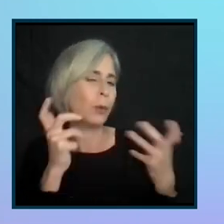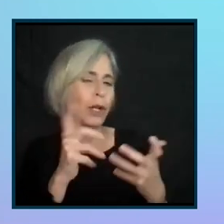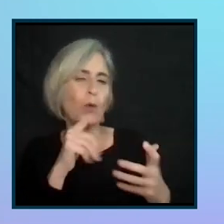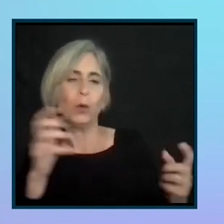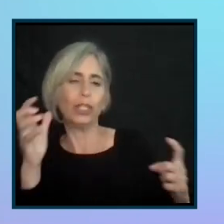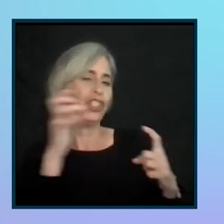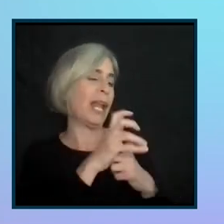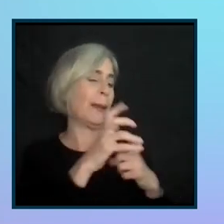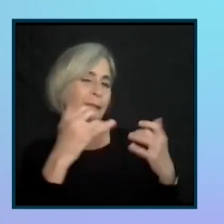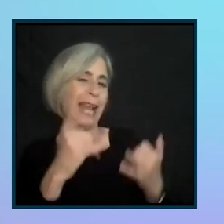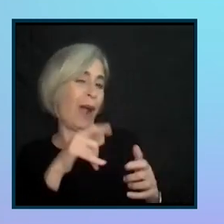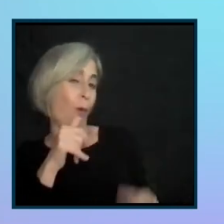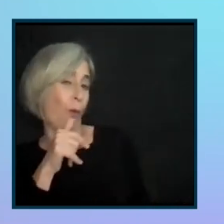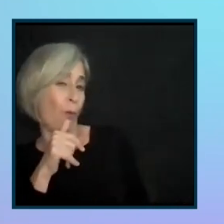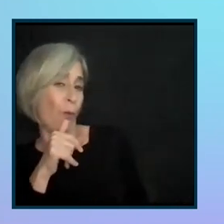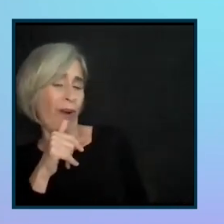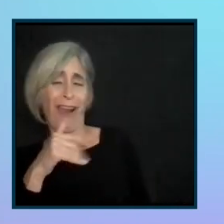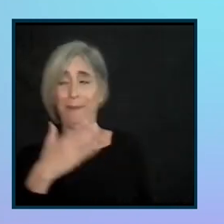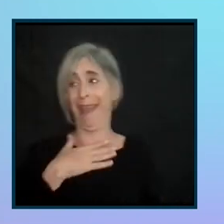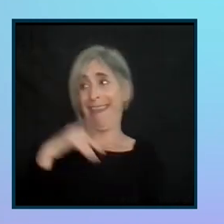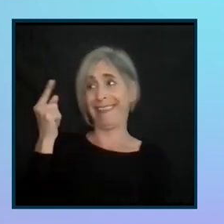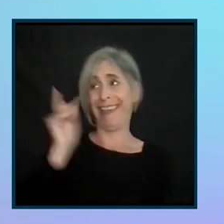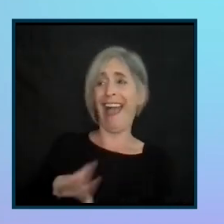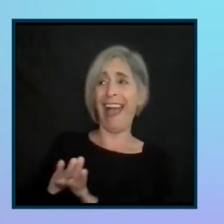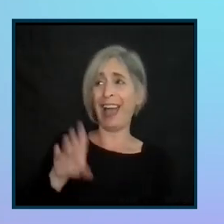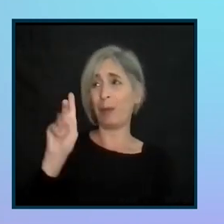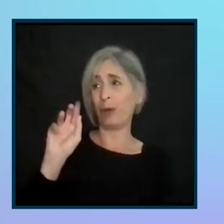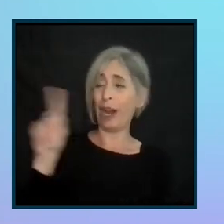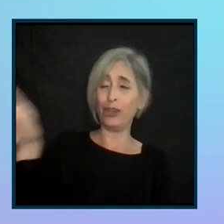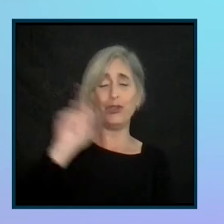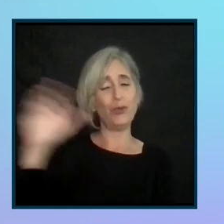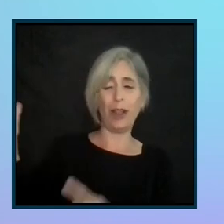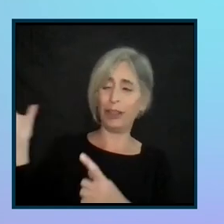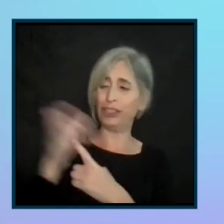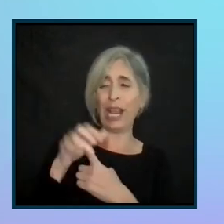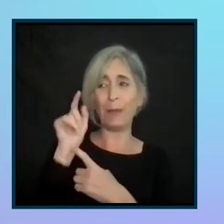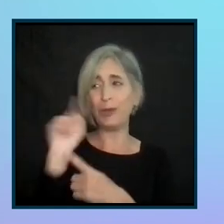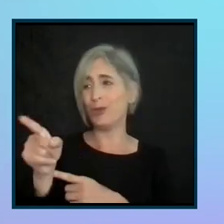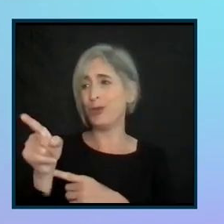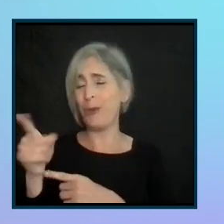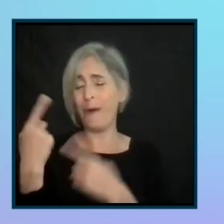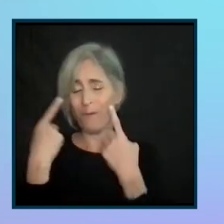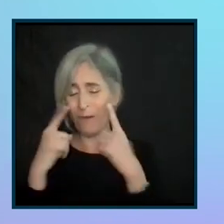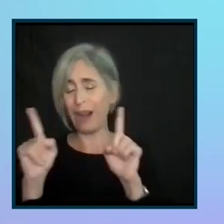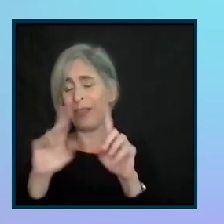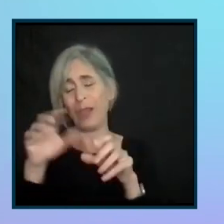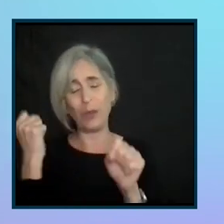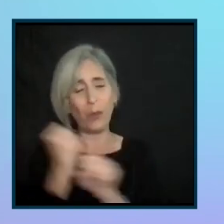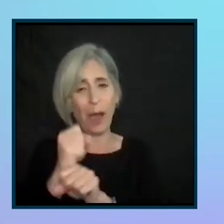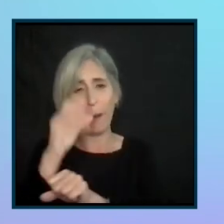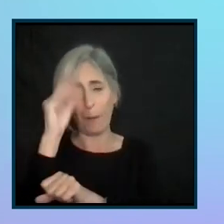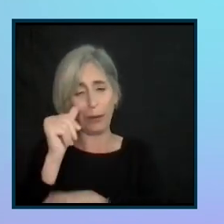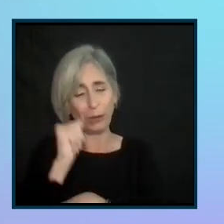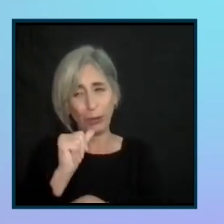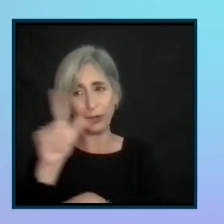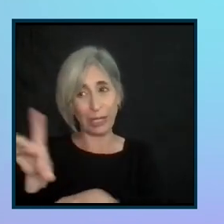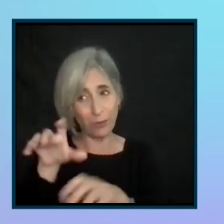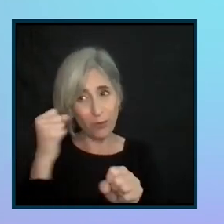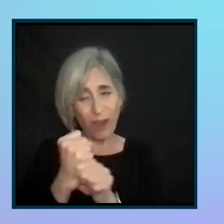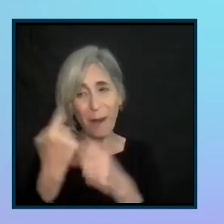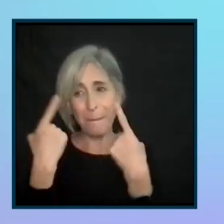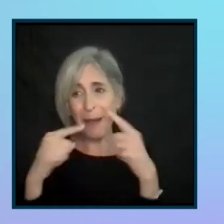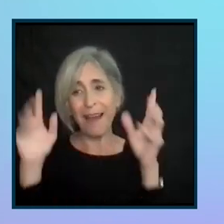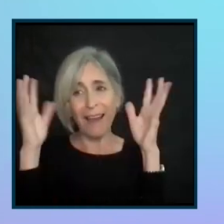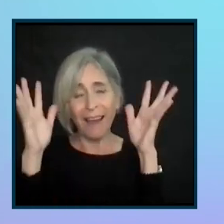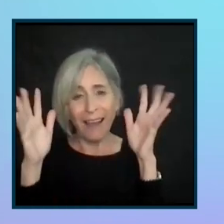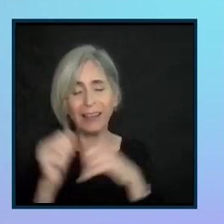now? Oh, my goodness, Brian, you are the champion. Yes, he finally won boys and girls. He did it. Well, actually,